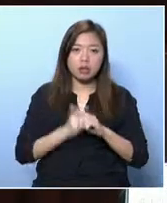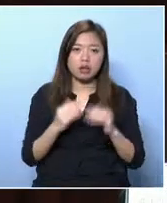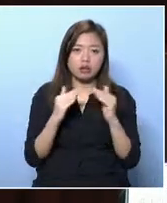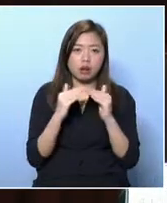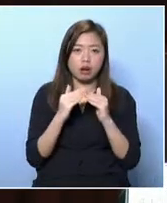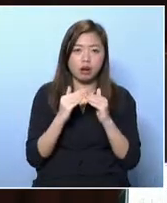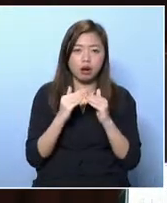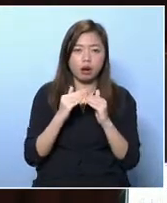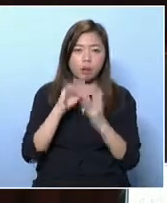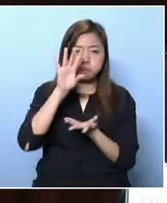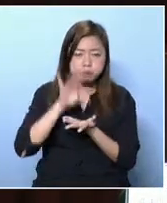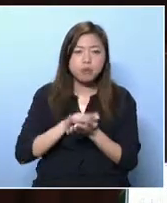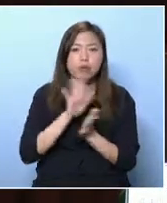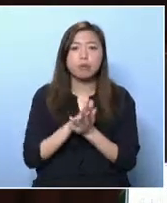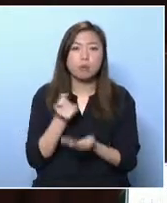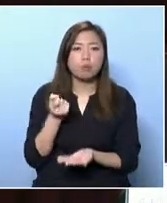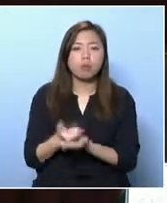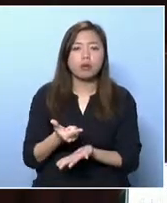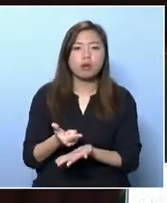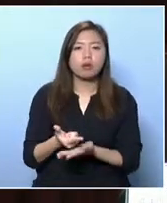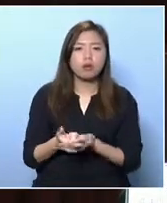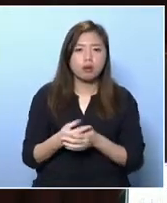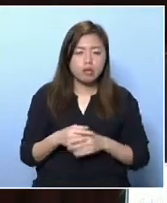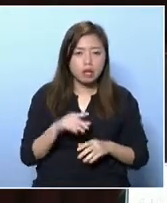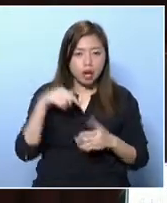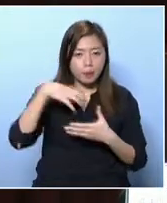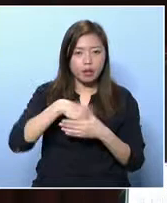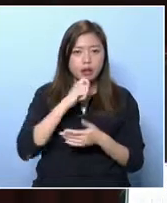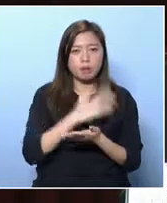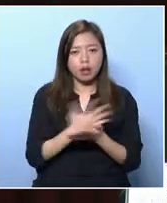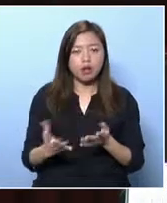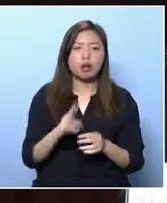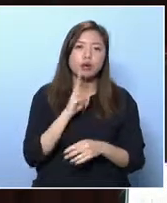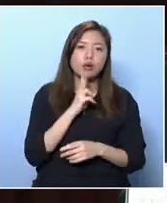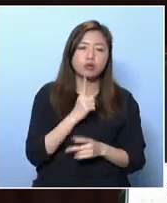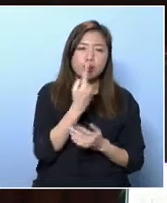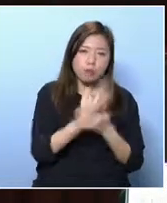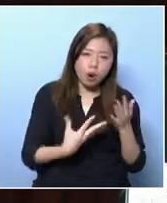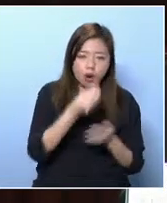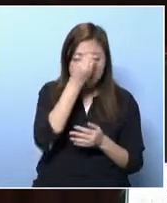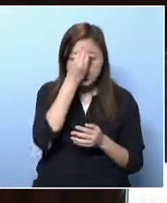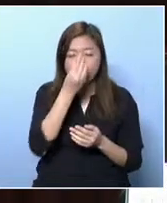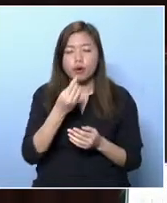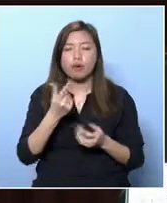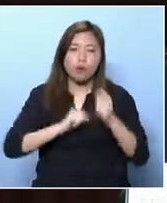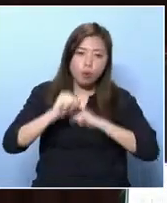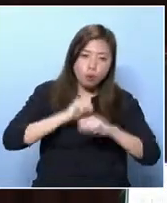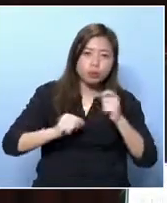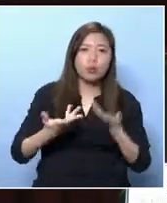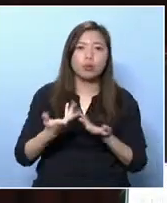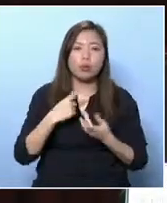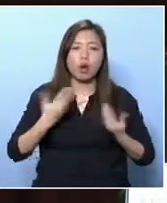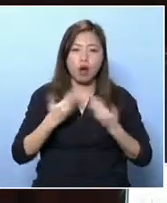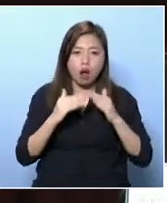expenses, but taken together, that represents a big sum for many families. For example, use of